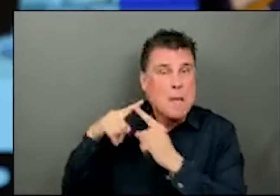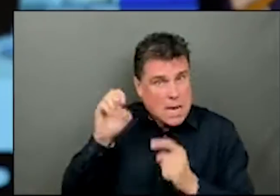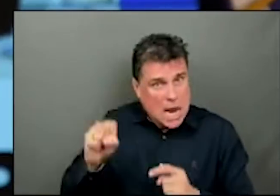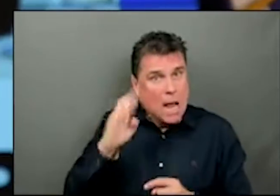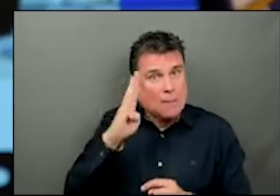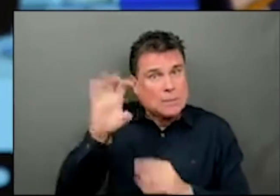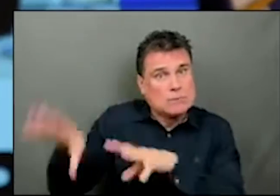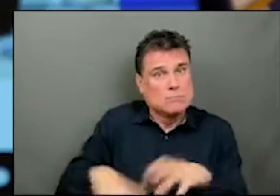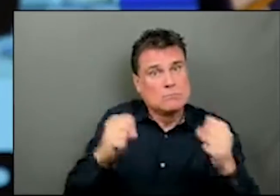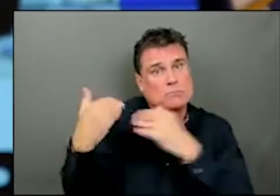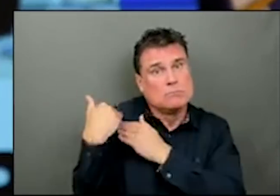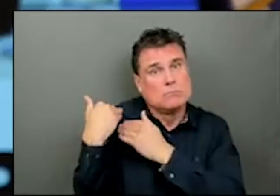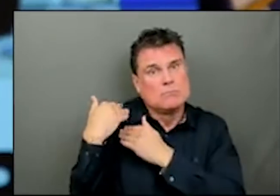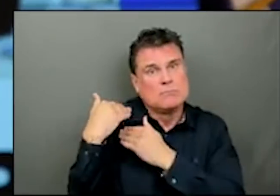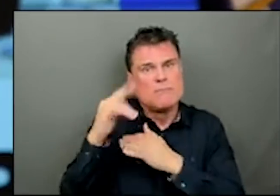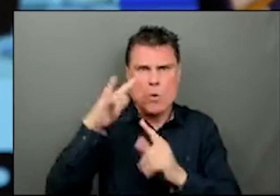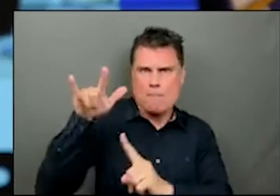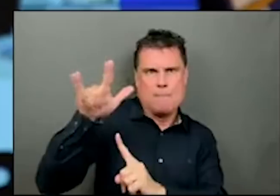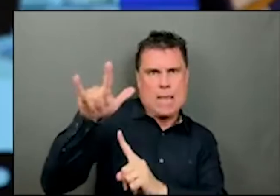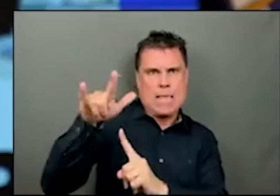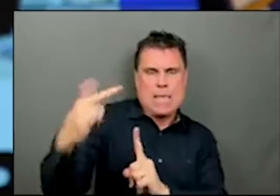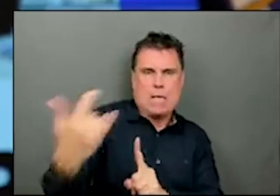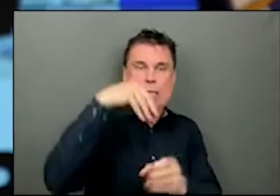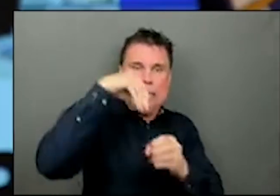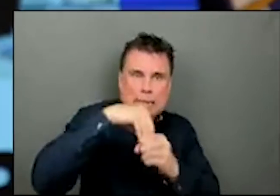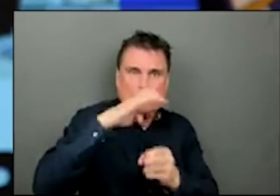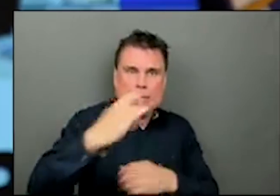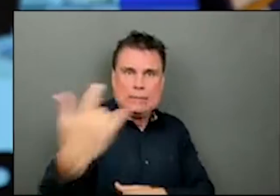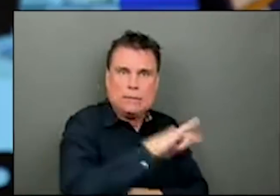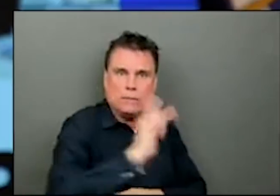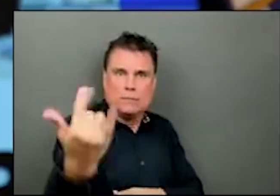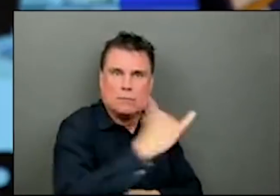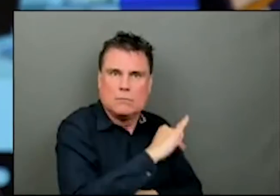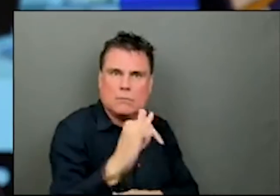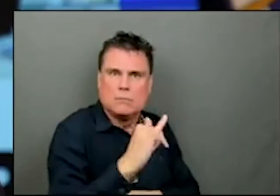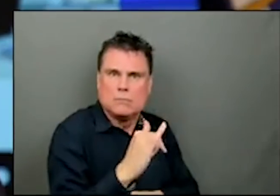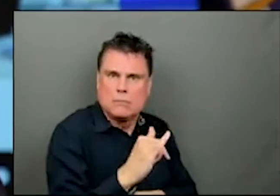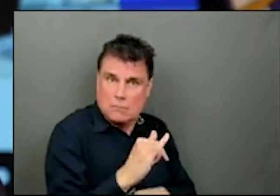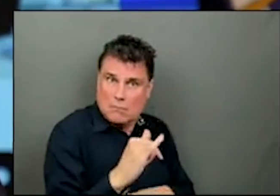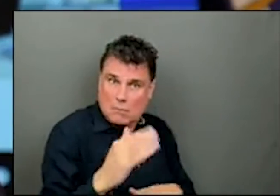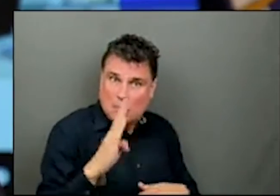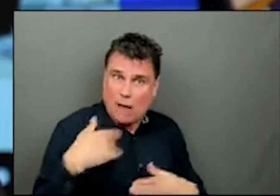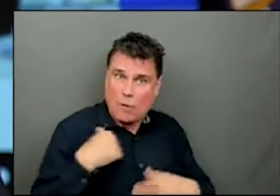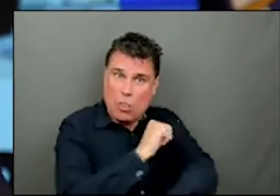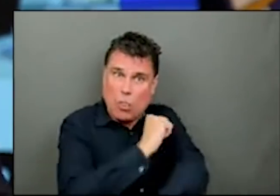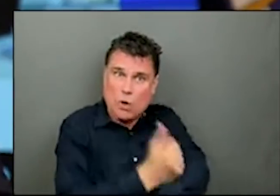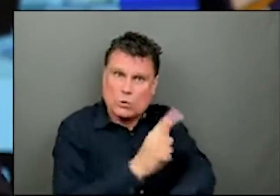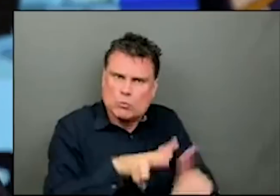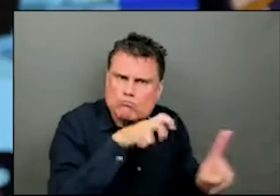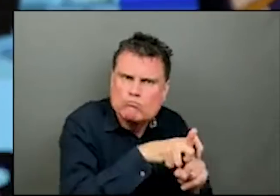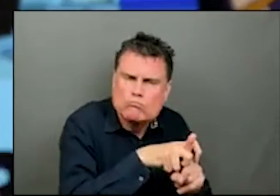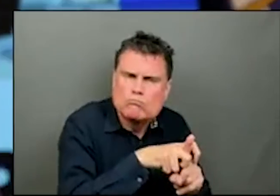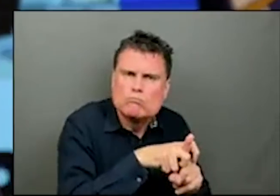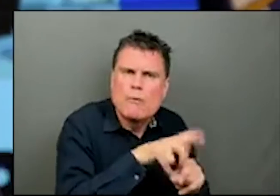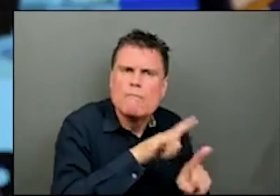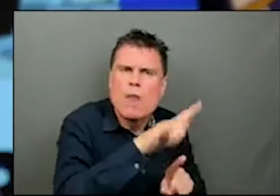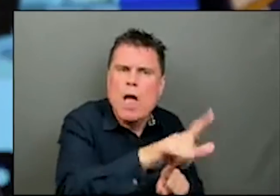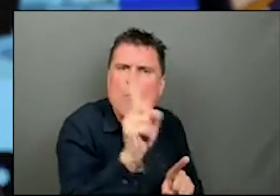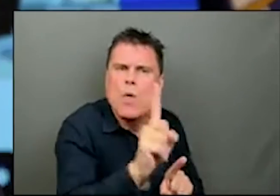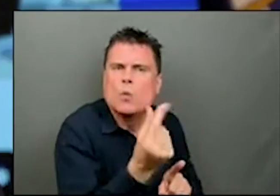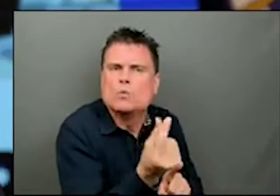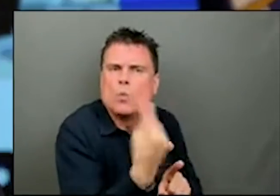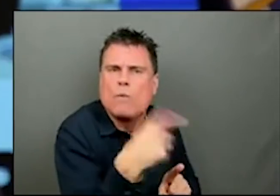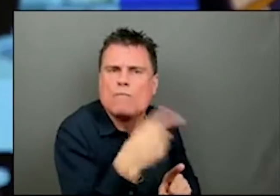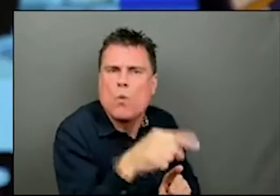BC can do on that? Is that on your radar? is that just outside of your jurisdiction? Well, jurisdiction matters